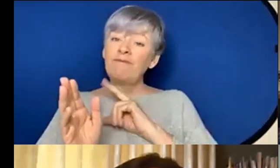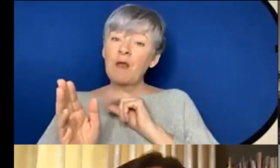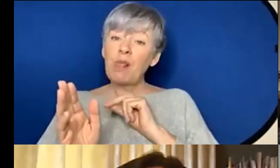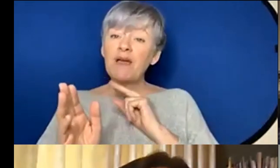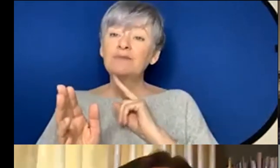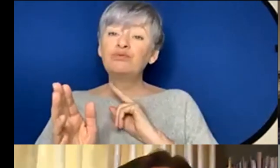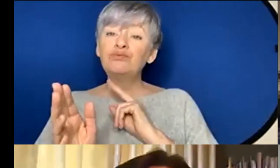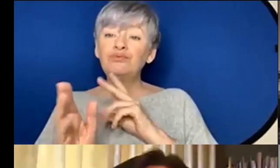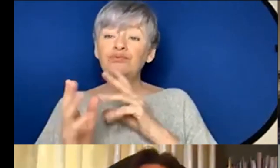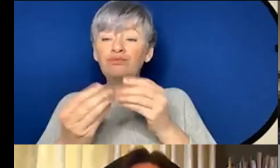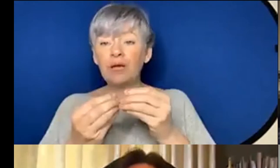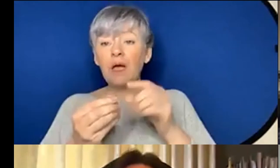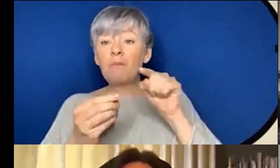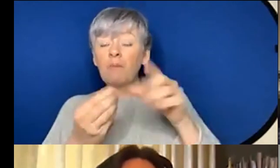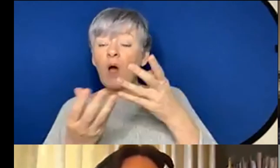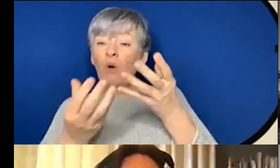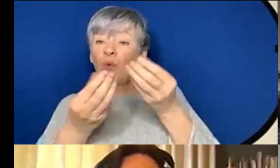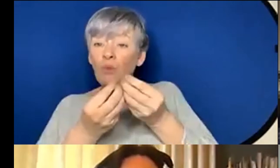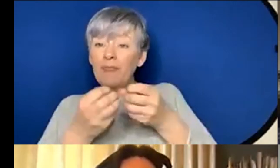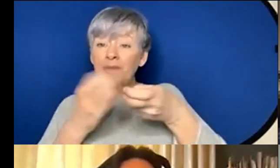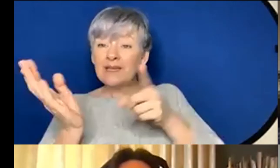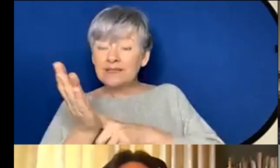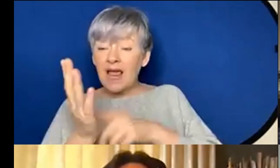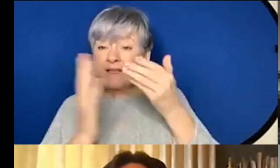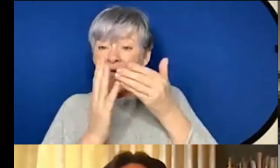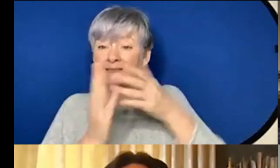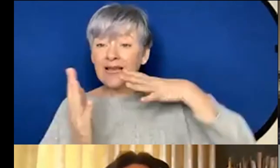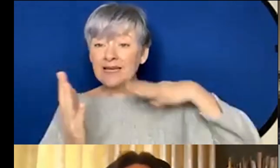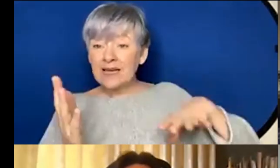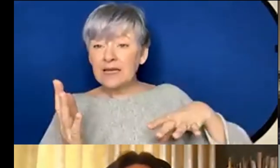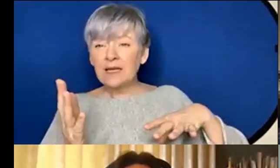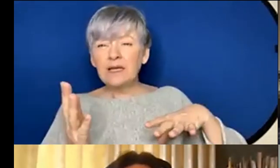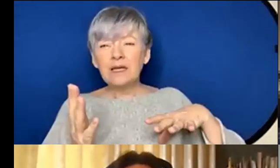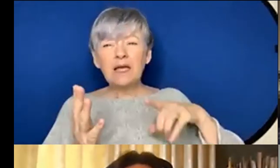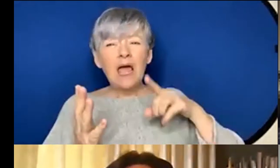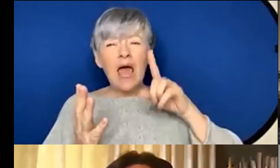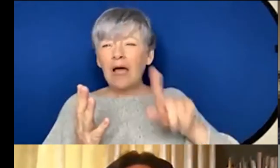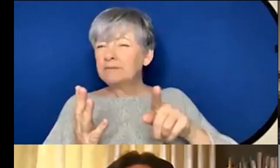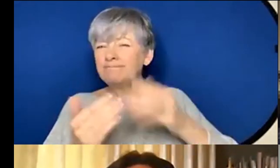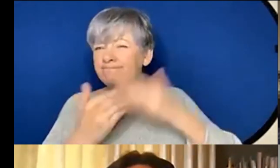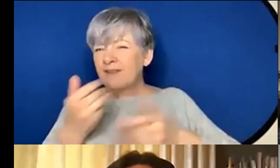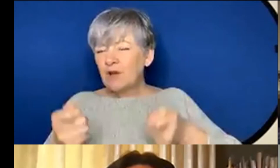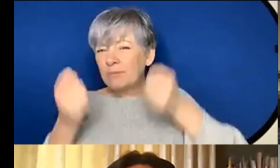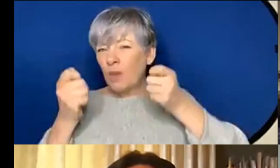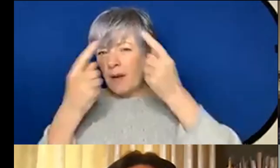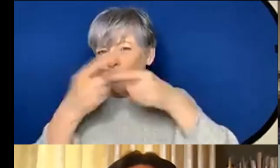in regard to BSLs and access needs um I didn't really flag that up at university purely because